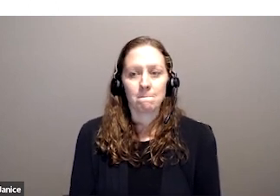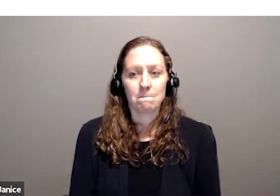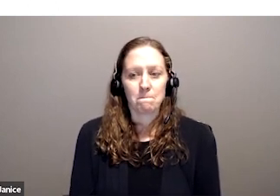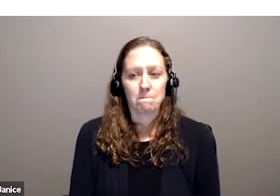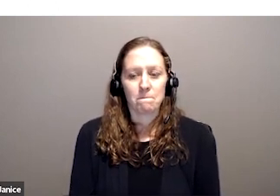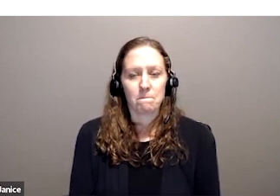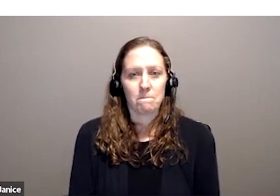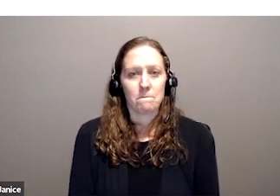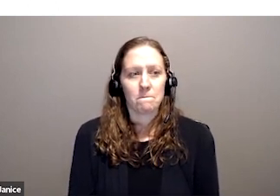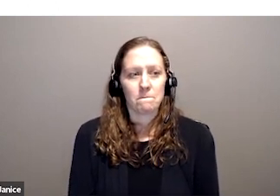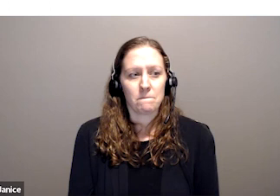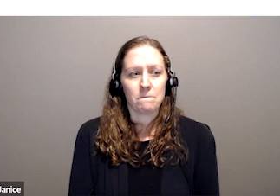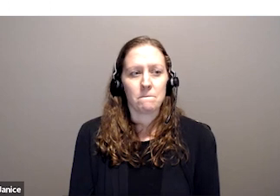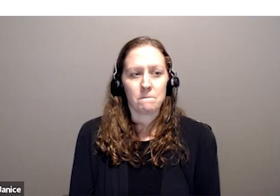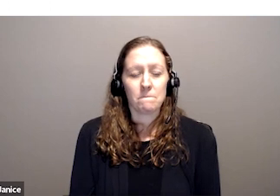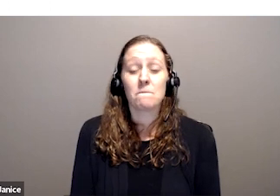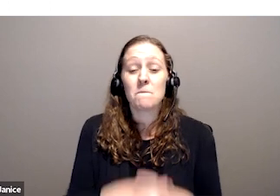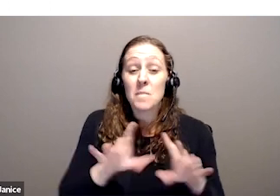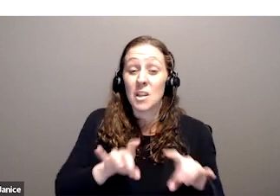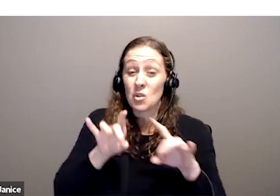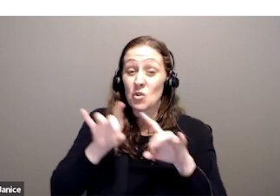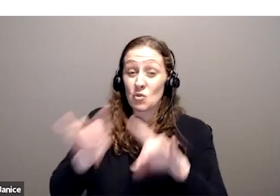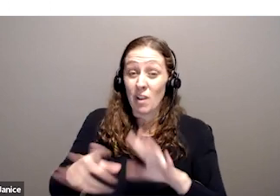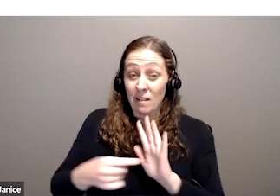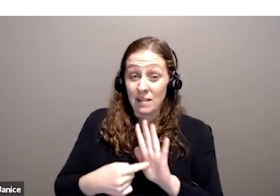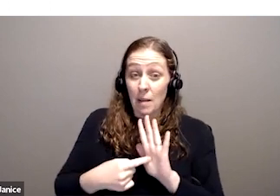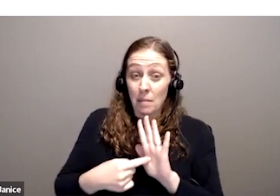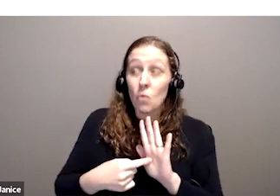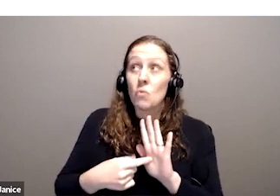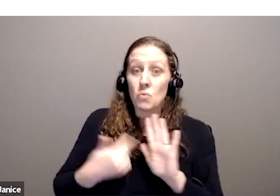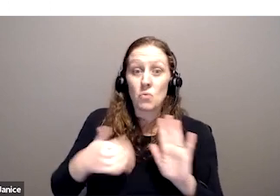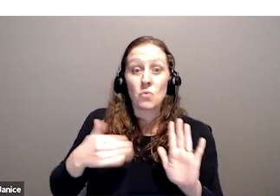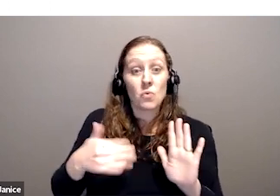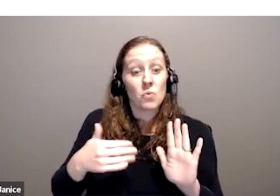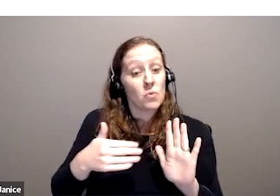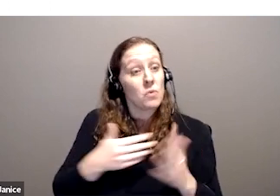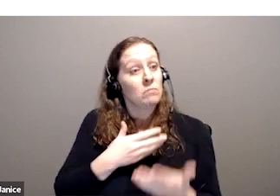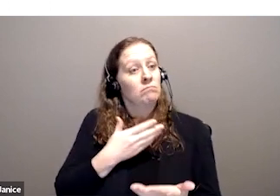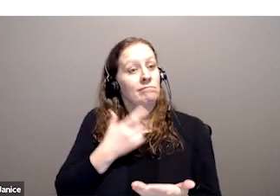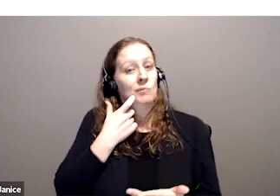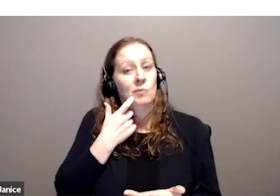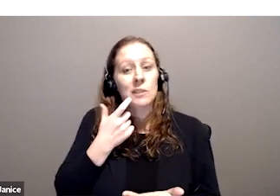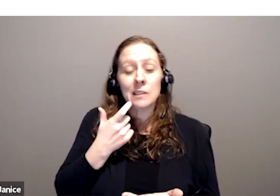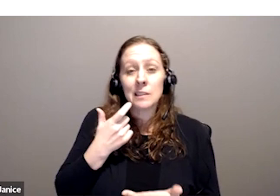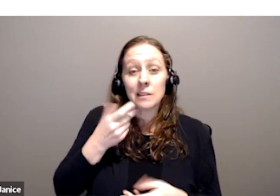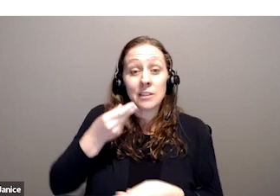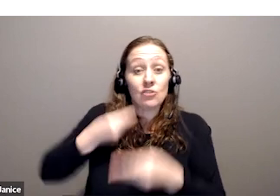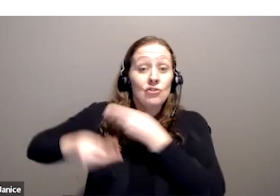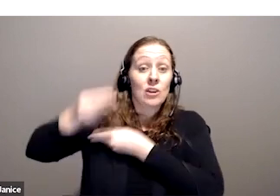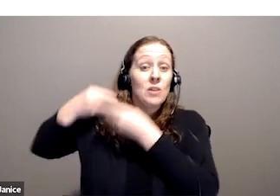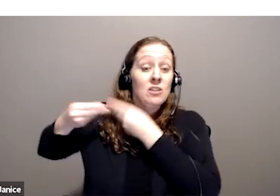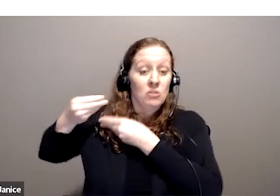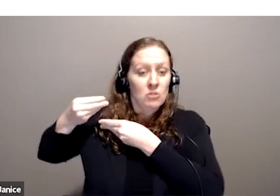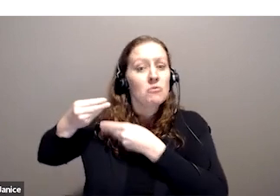Now, the example from Australia shows that we've had significant progress in the last several generations throughout the